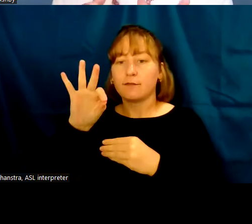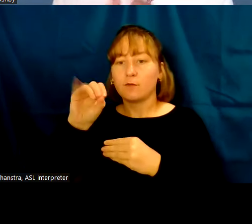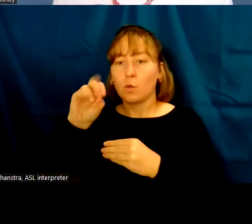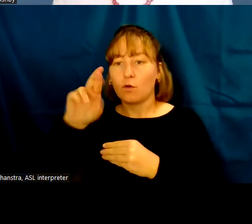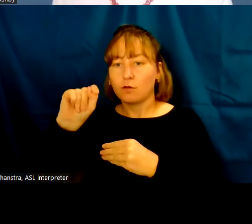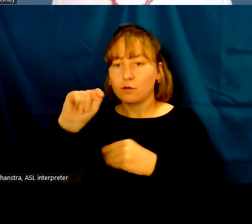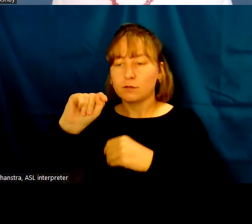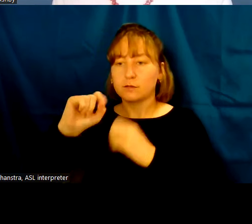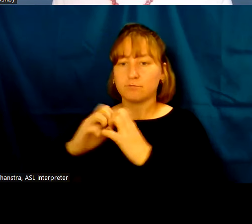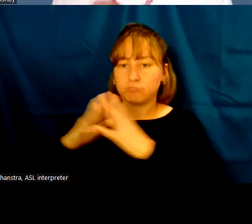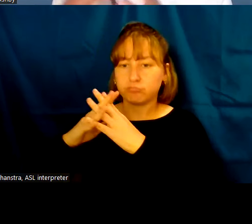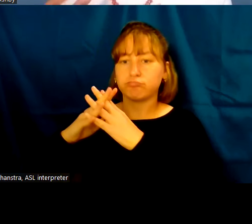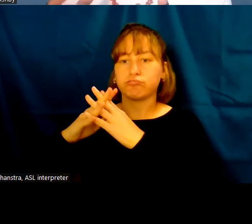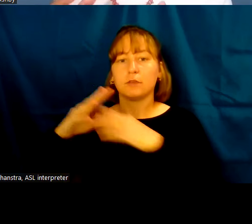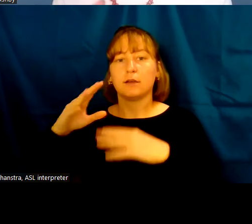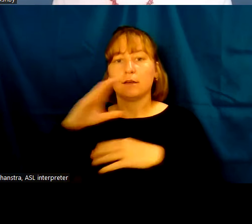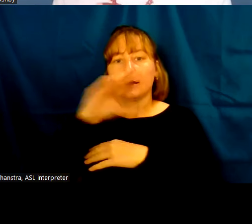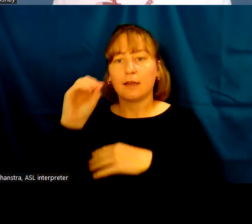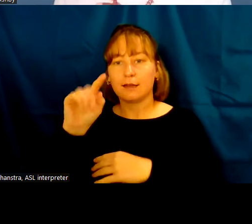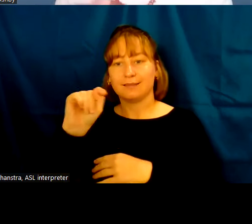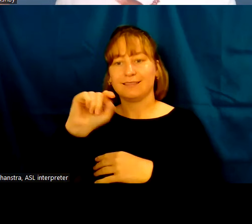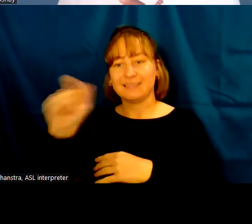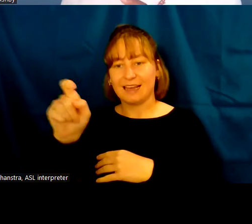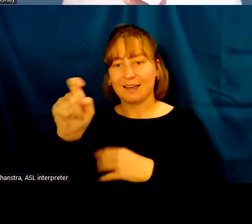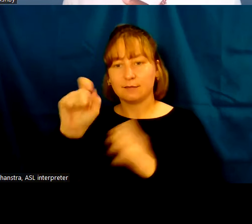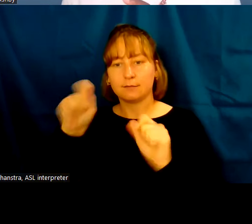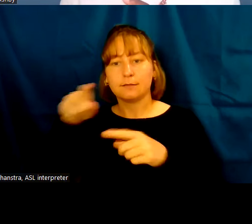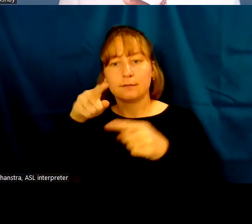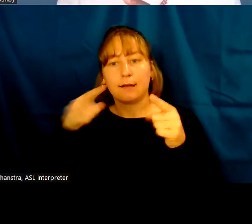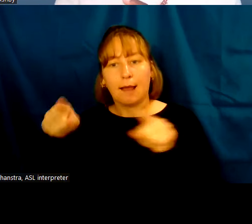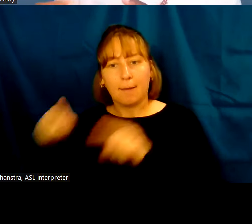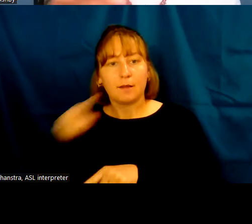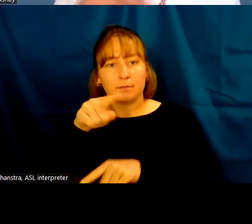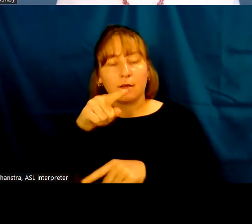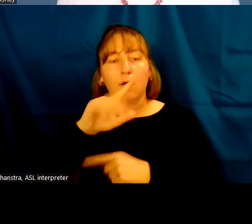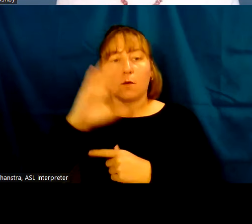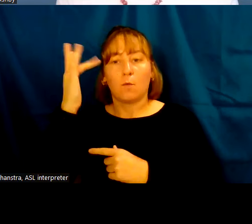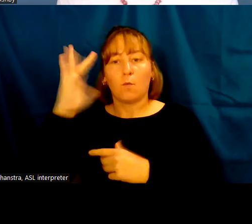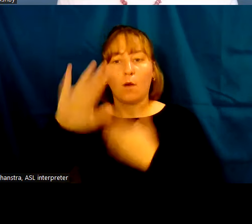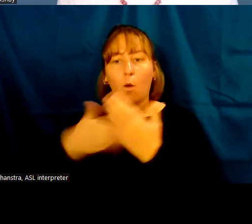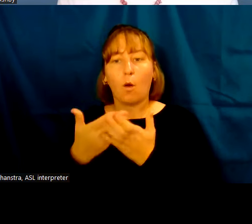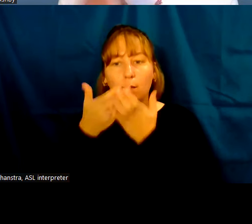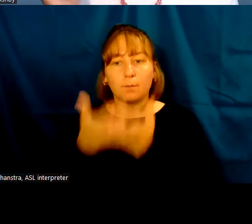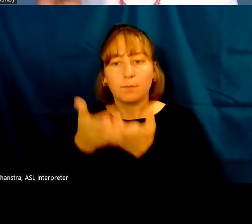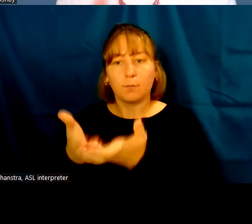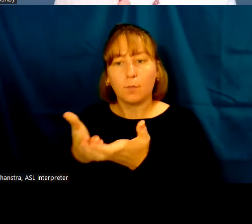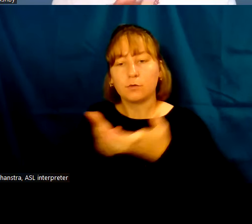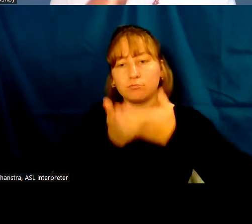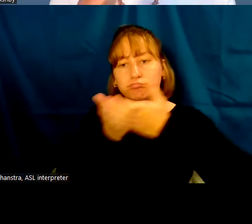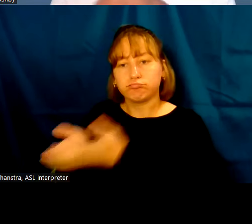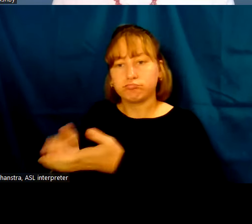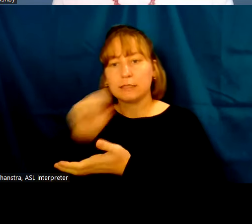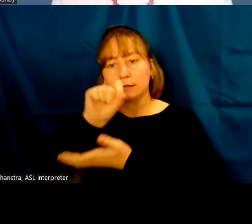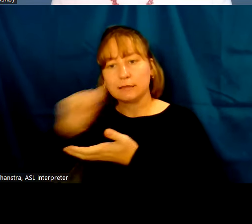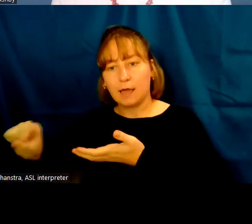forts, fortresses, and taxation can happen because all boats going down the Nile, so